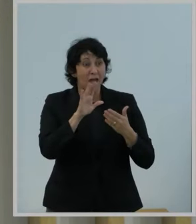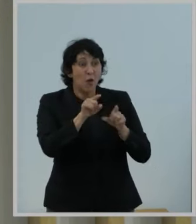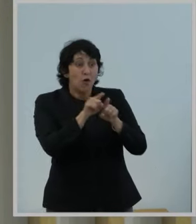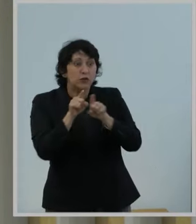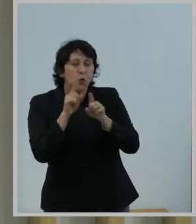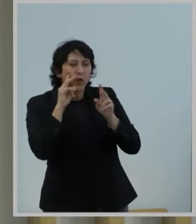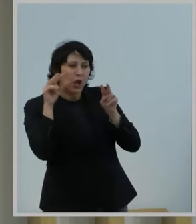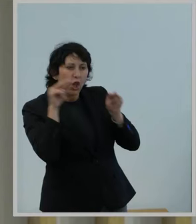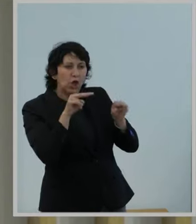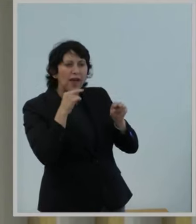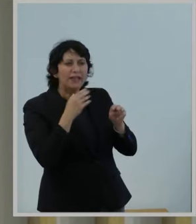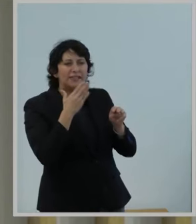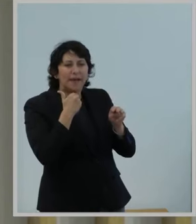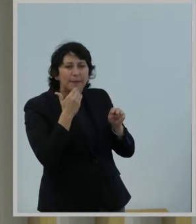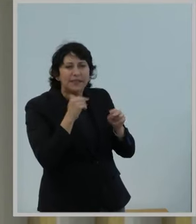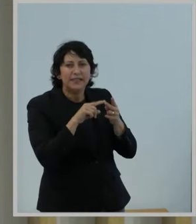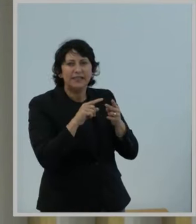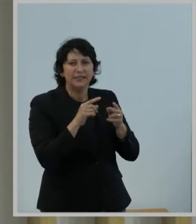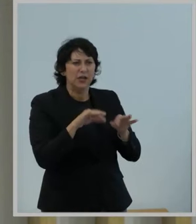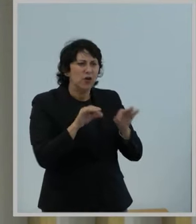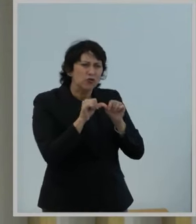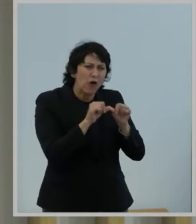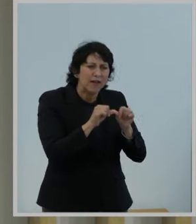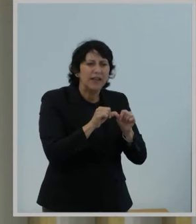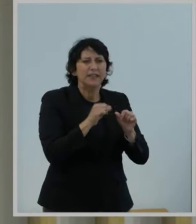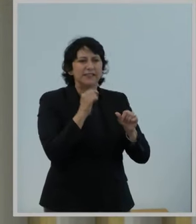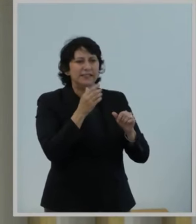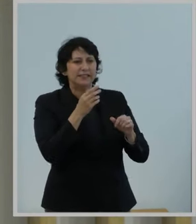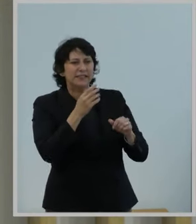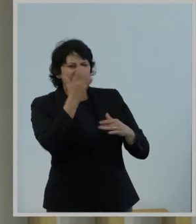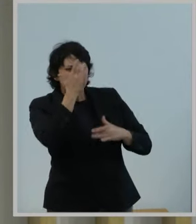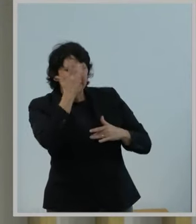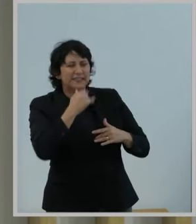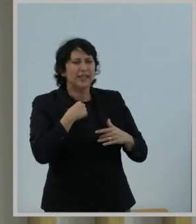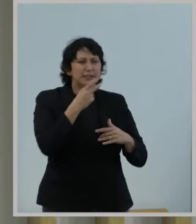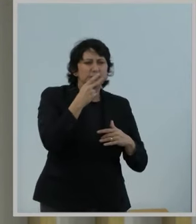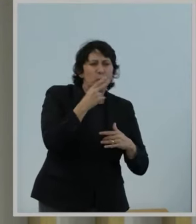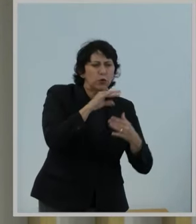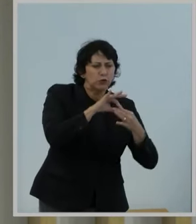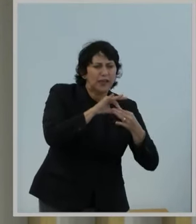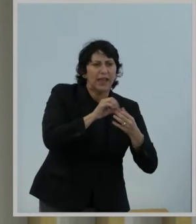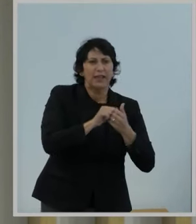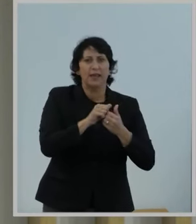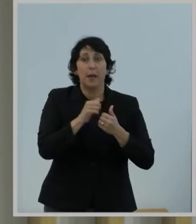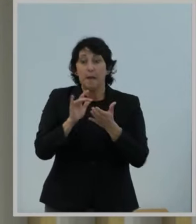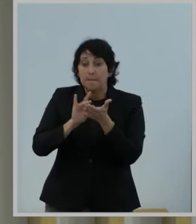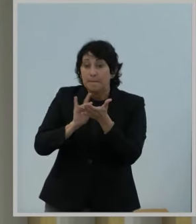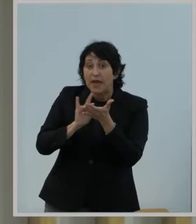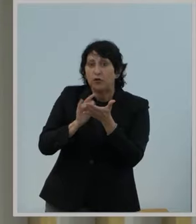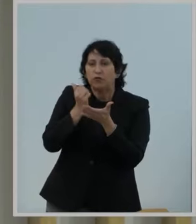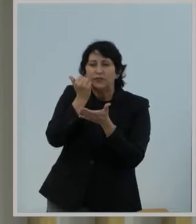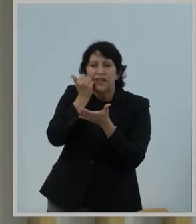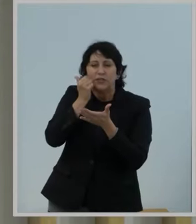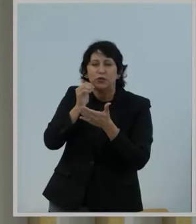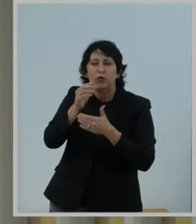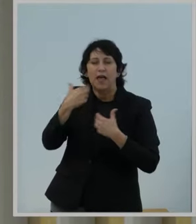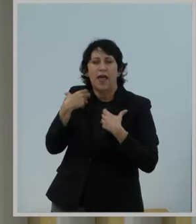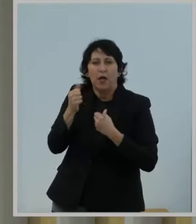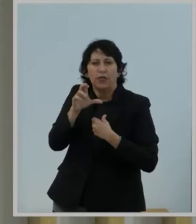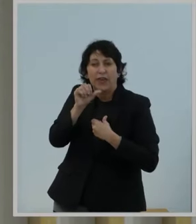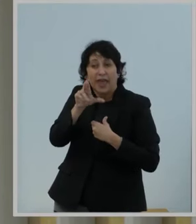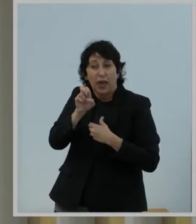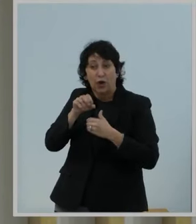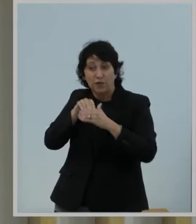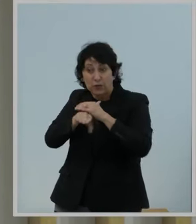like diabetes and smoking-related illness, access to medical, dental, or mental health care, and deaths